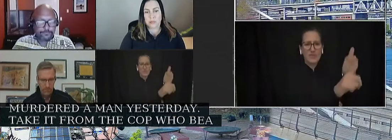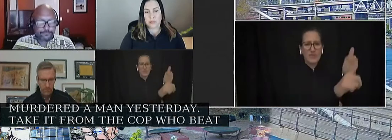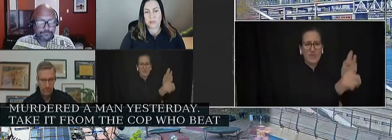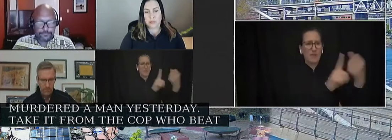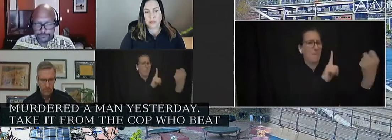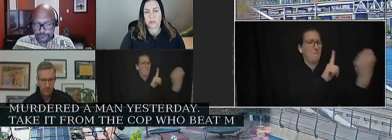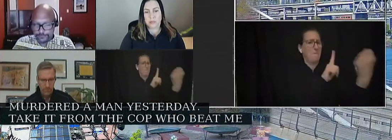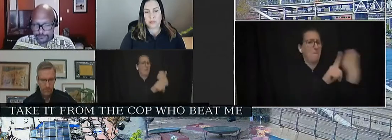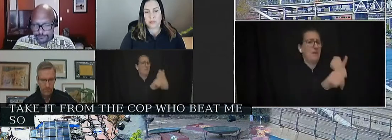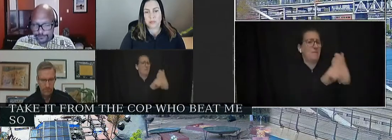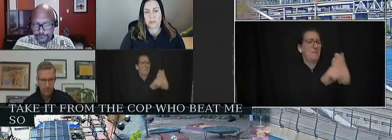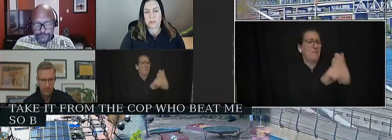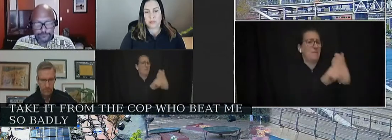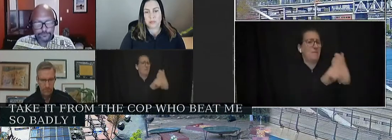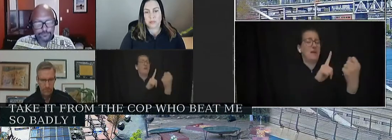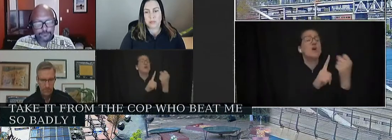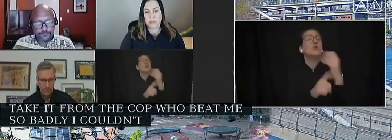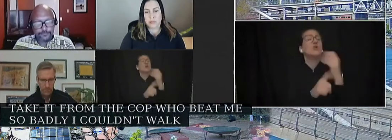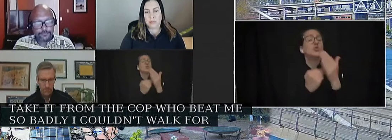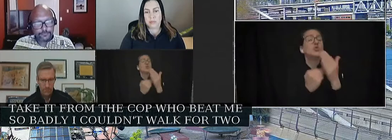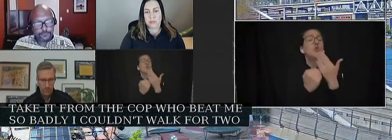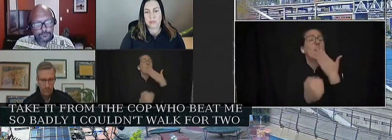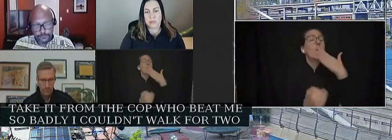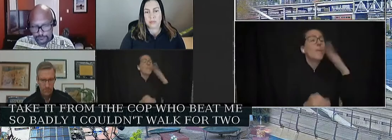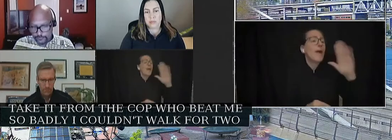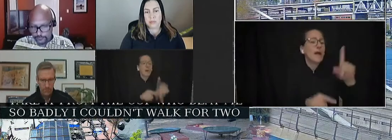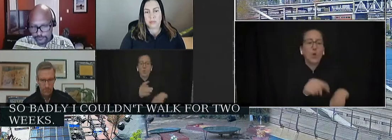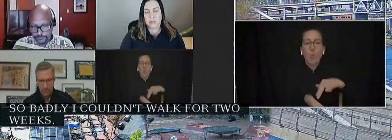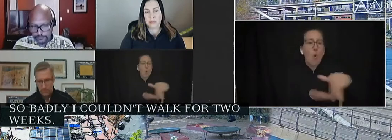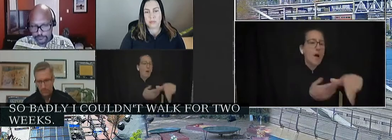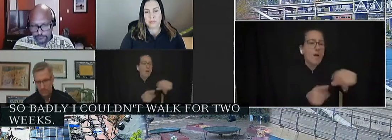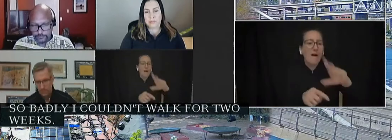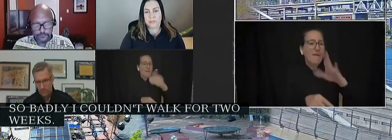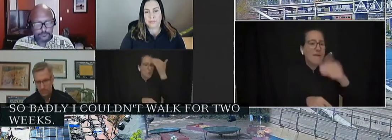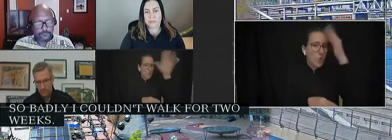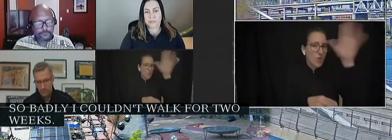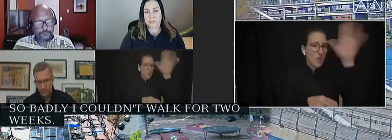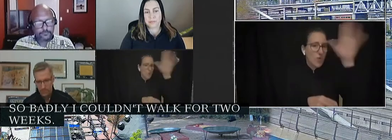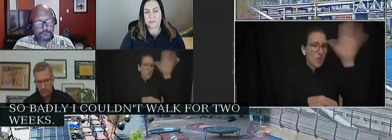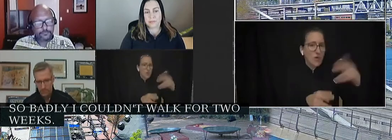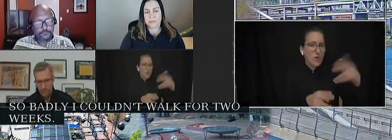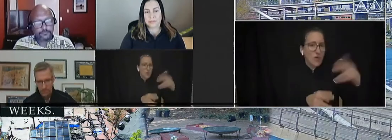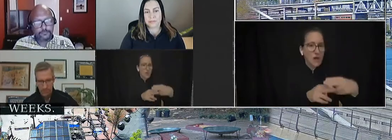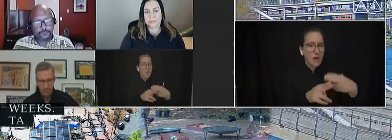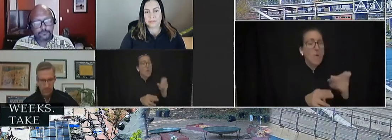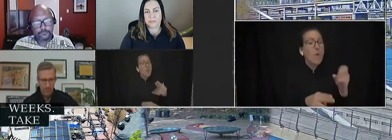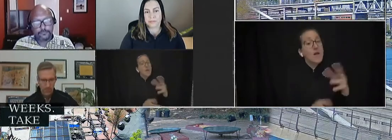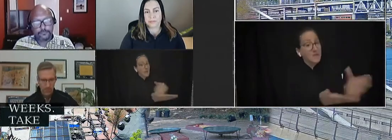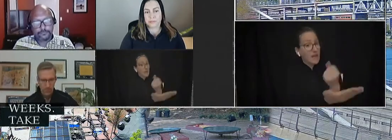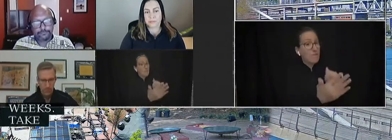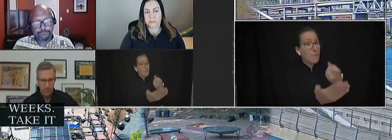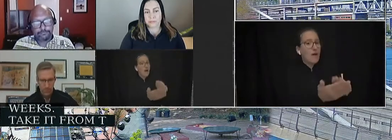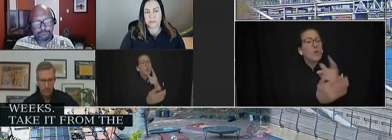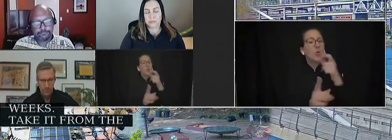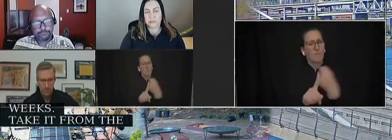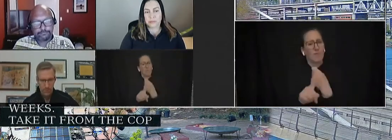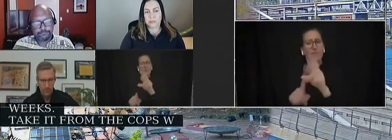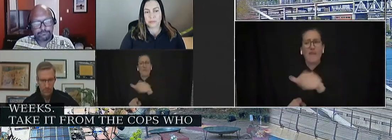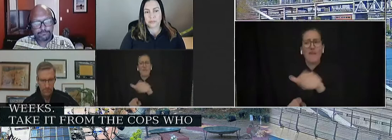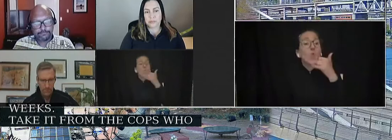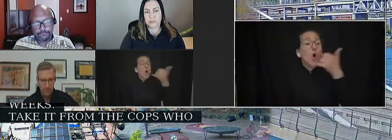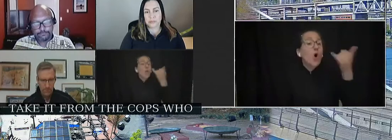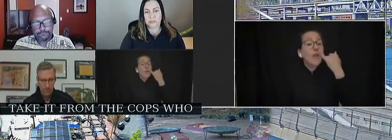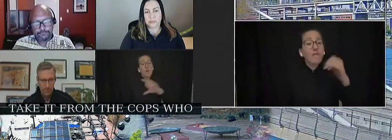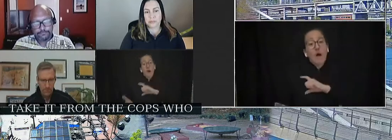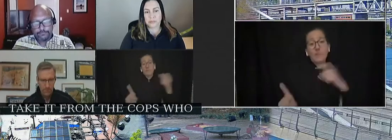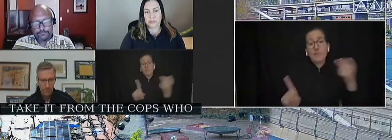Take it from the cop who responded to a protester objecting to him shoving him. Who are you going to call? The cops? Take it from the cops who committed over 6,000 acts